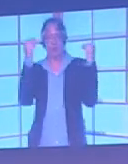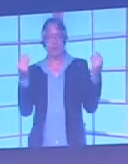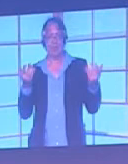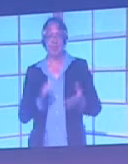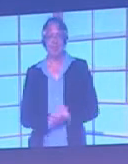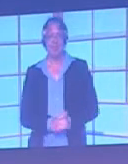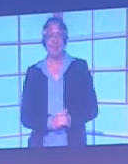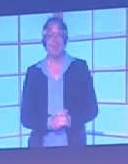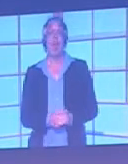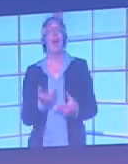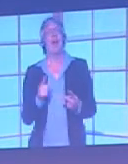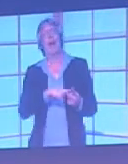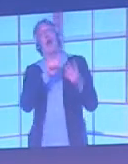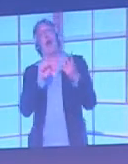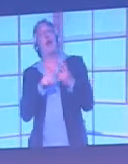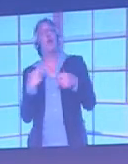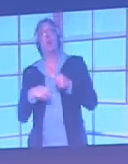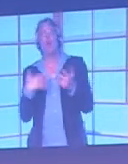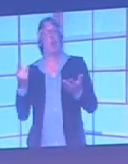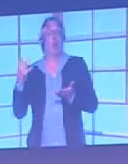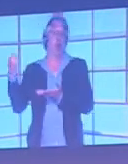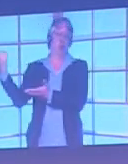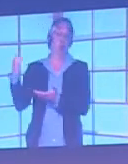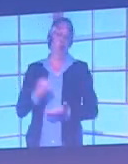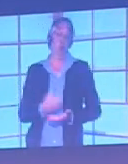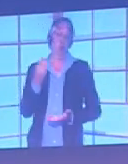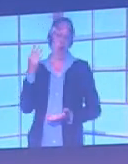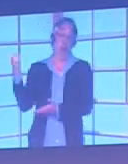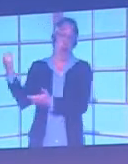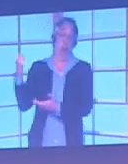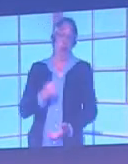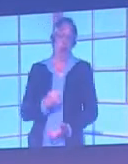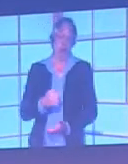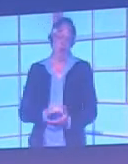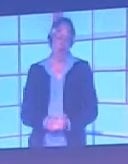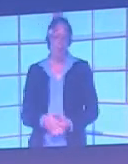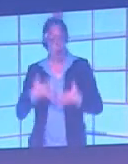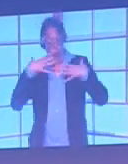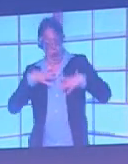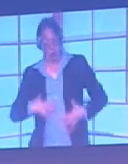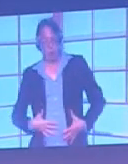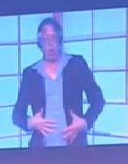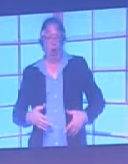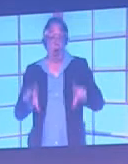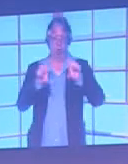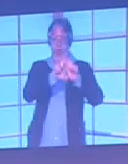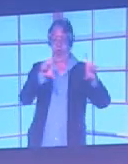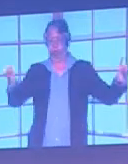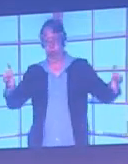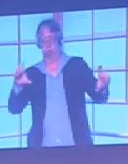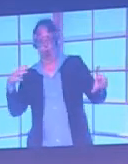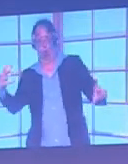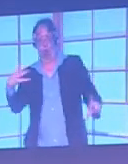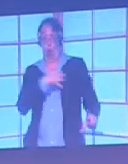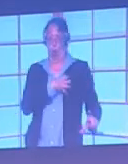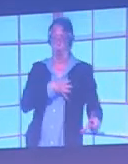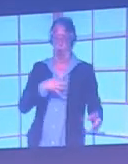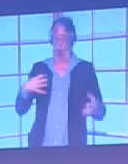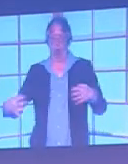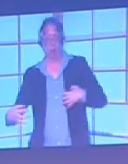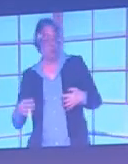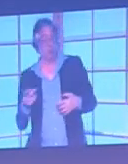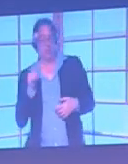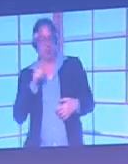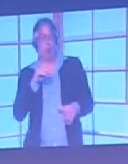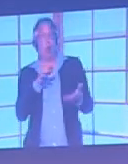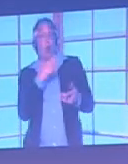Sponsorship's another issue. Large logos on shirts and animated hoardings around the pitch will add to the distraction for